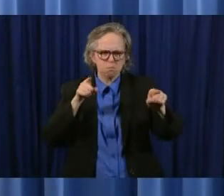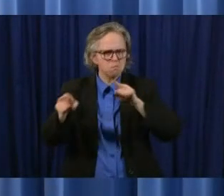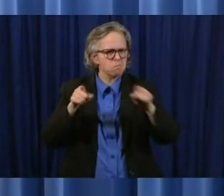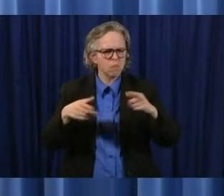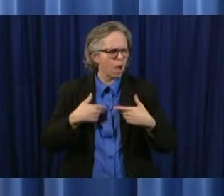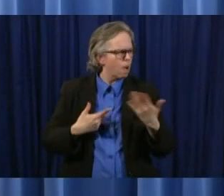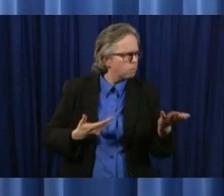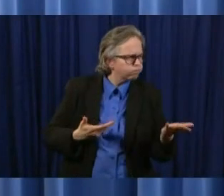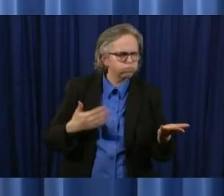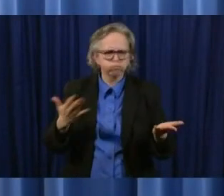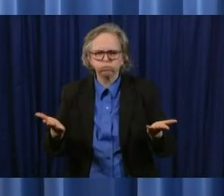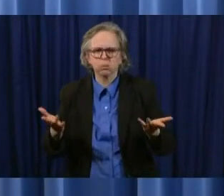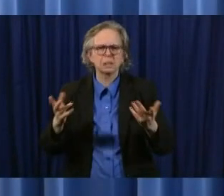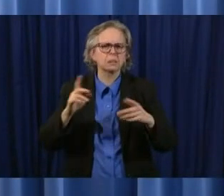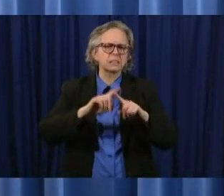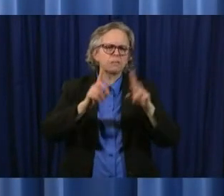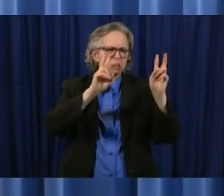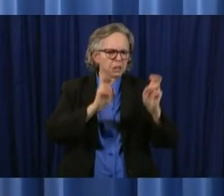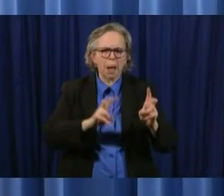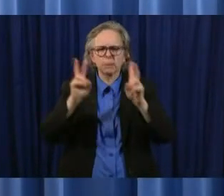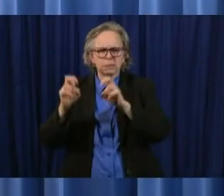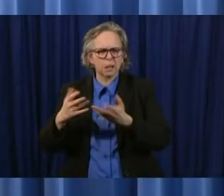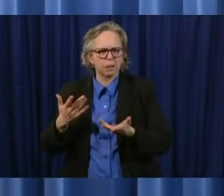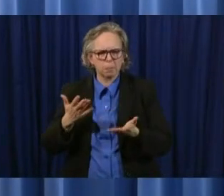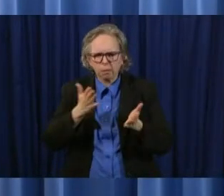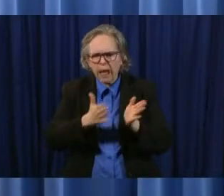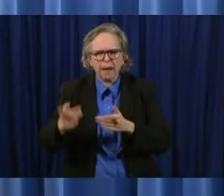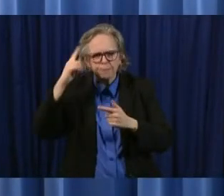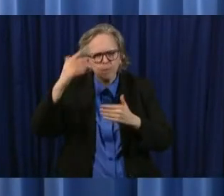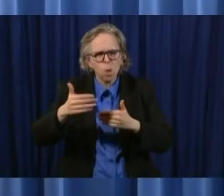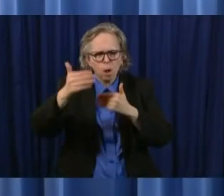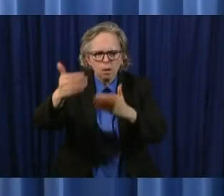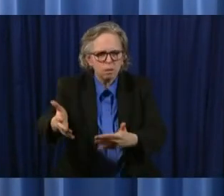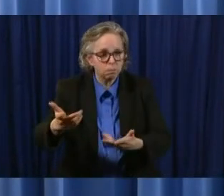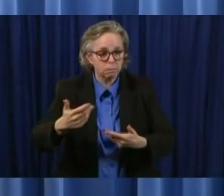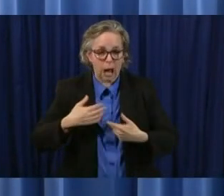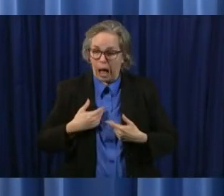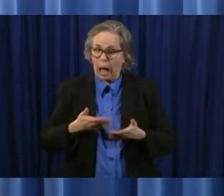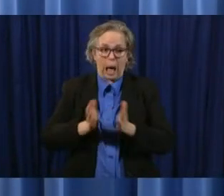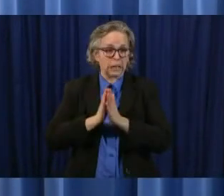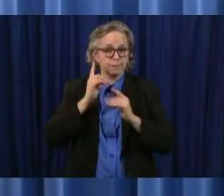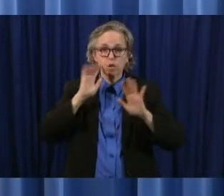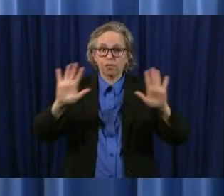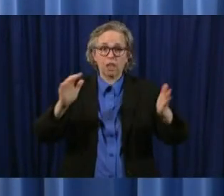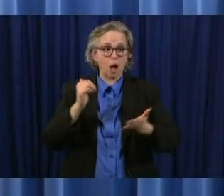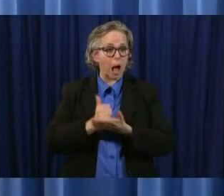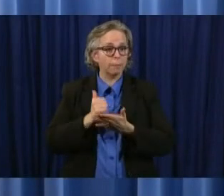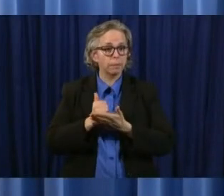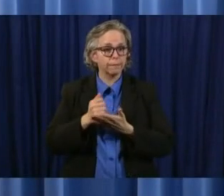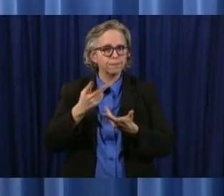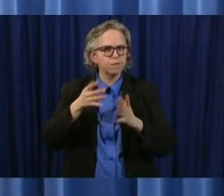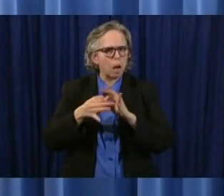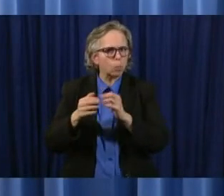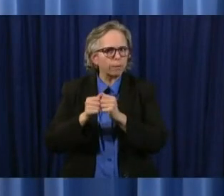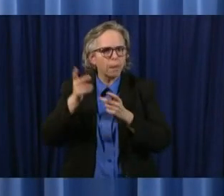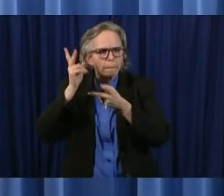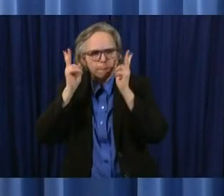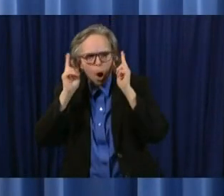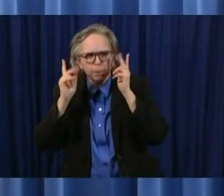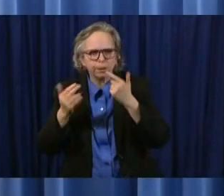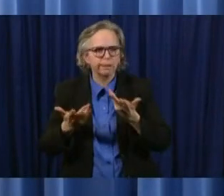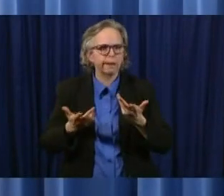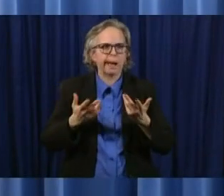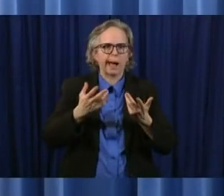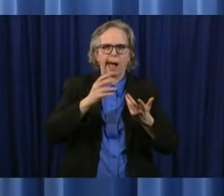uh you know where we're going to go forward i've asked for their help in regard to the barbershops salons uh putting a group together